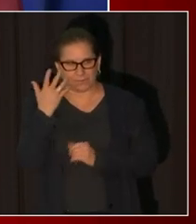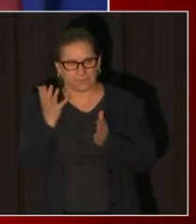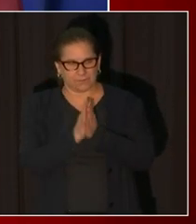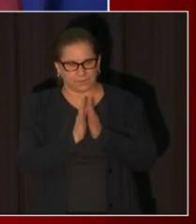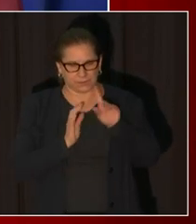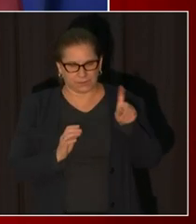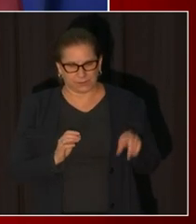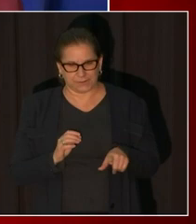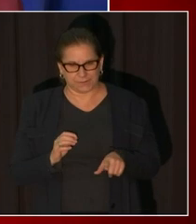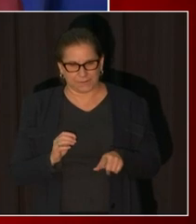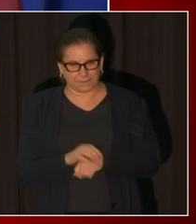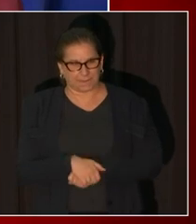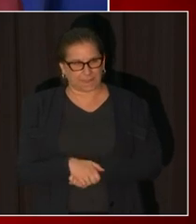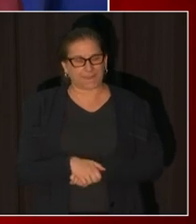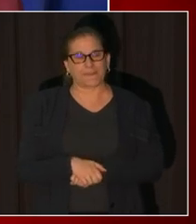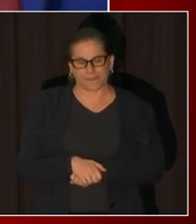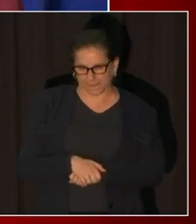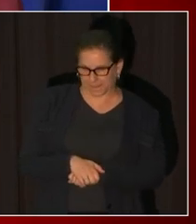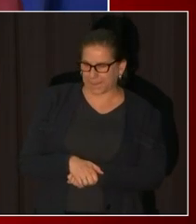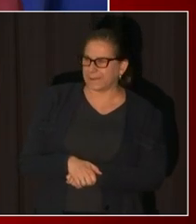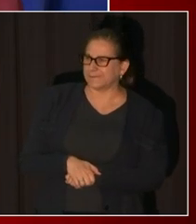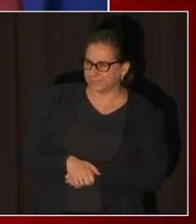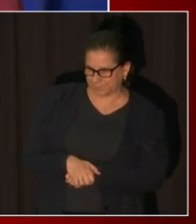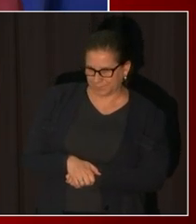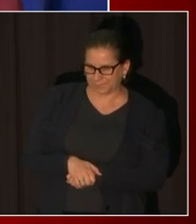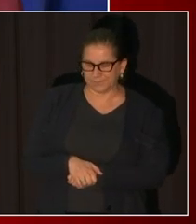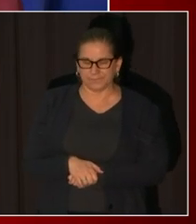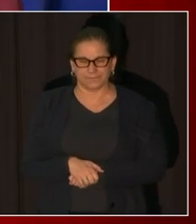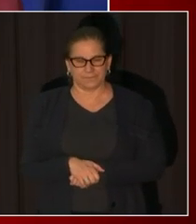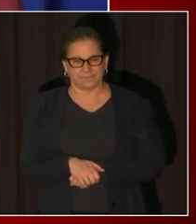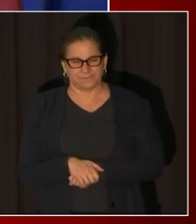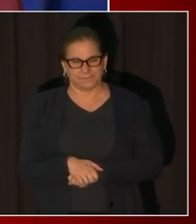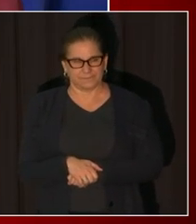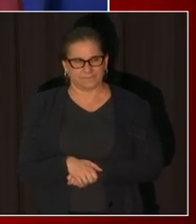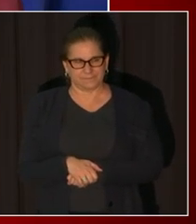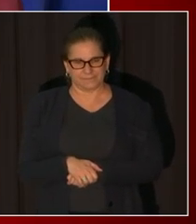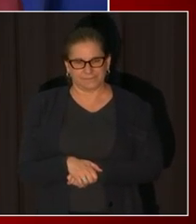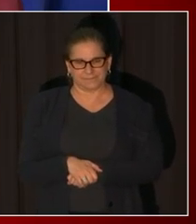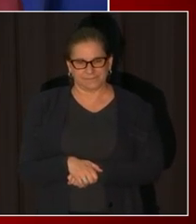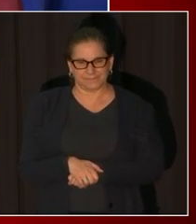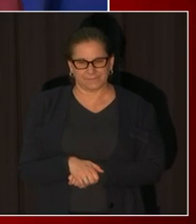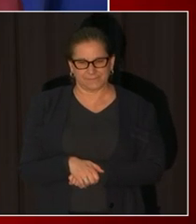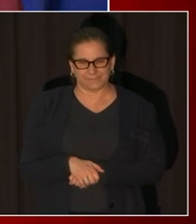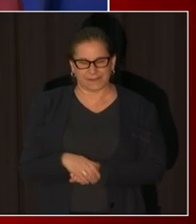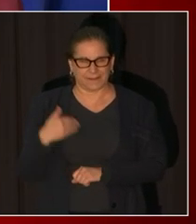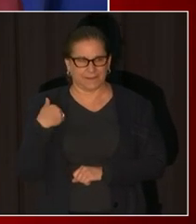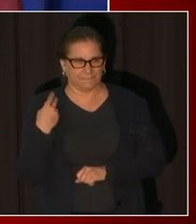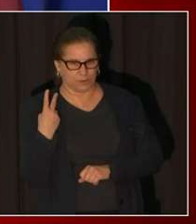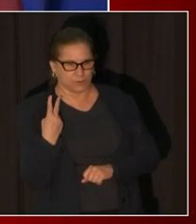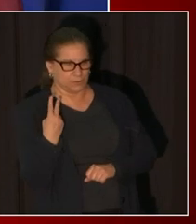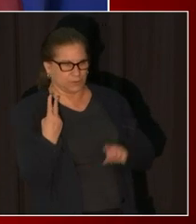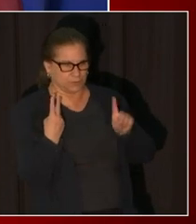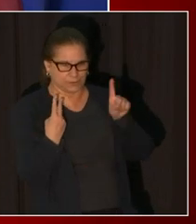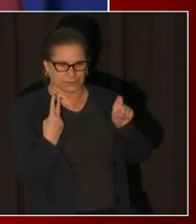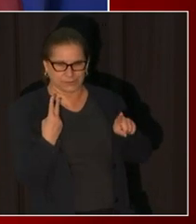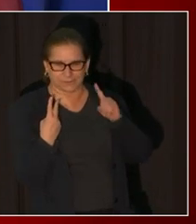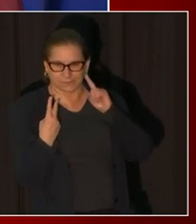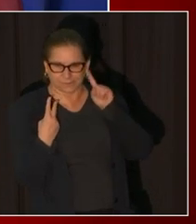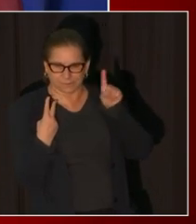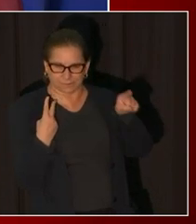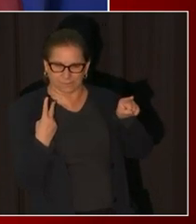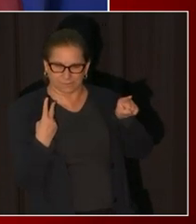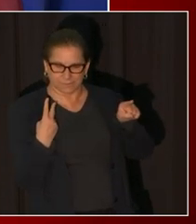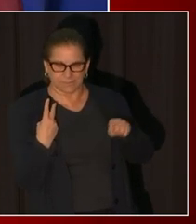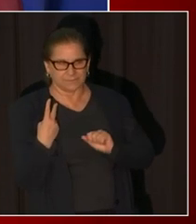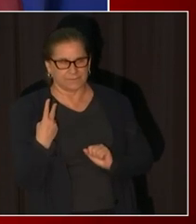Okay hi thank you so much. I have I have two questions. The first can you